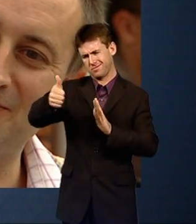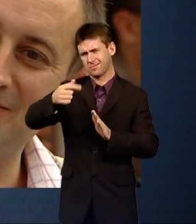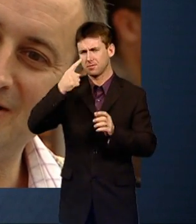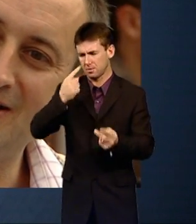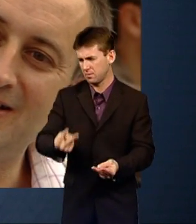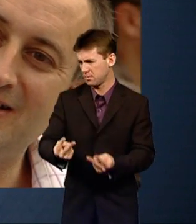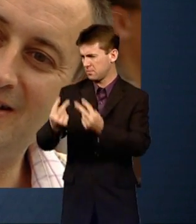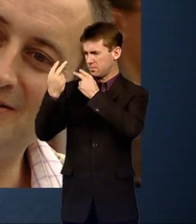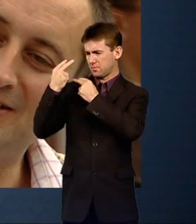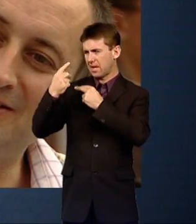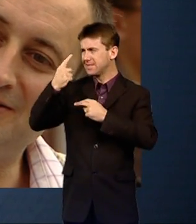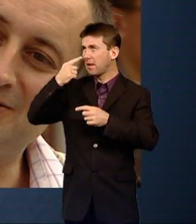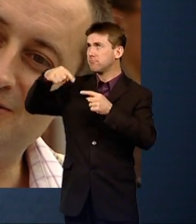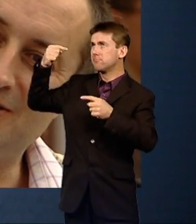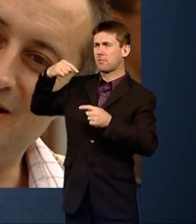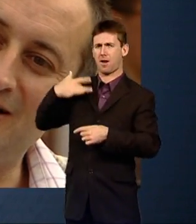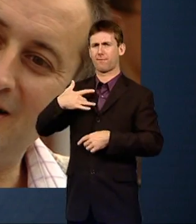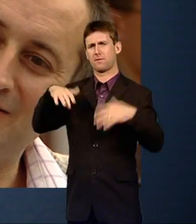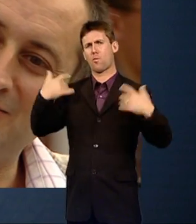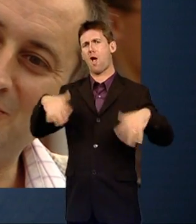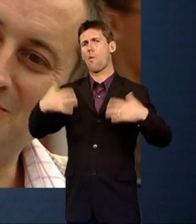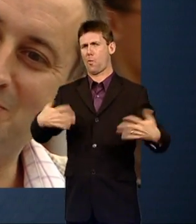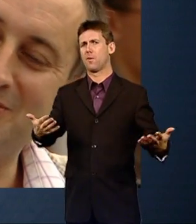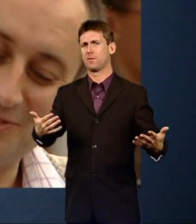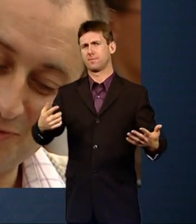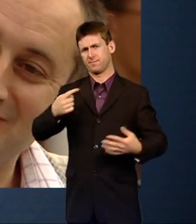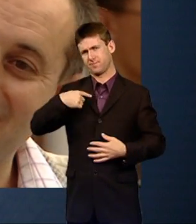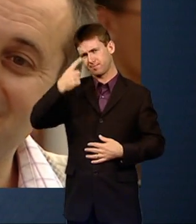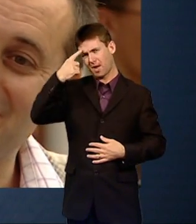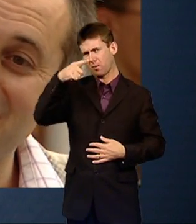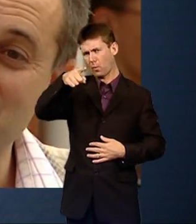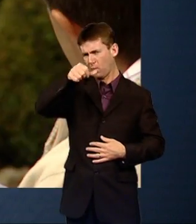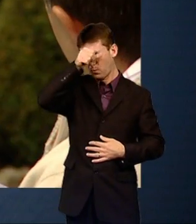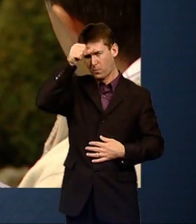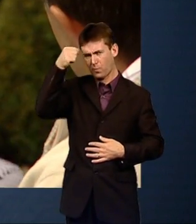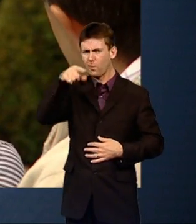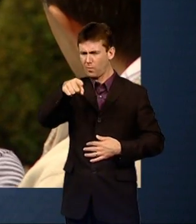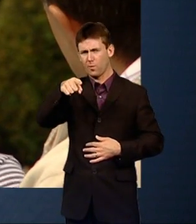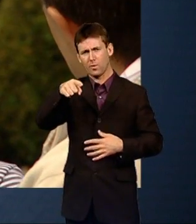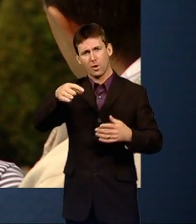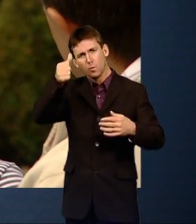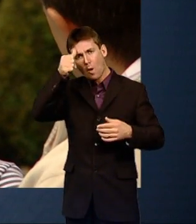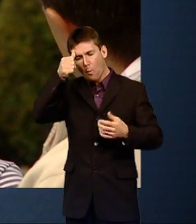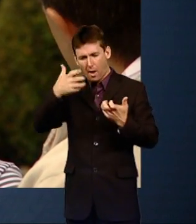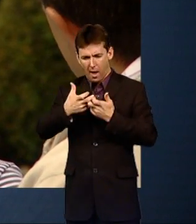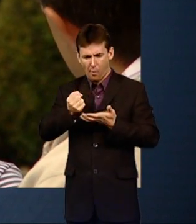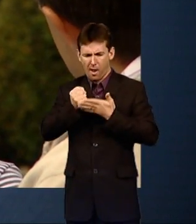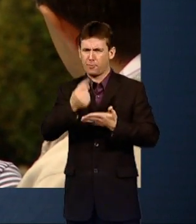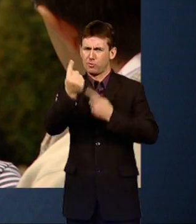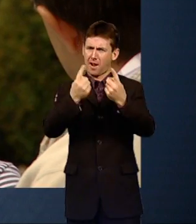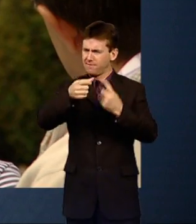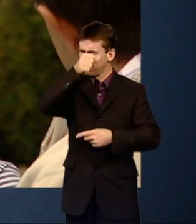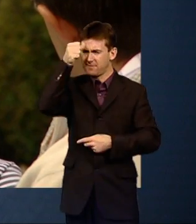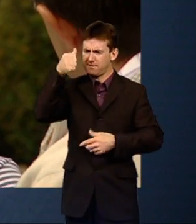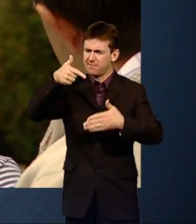your life. And I think you've got some pretty sophisticated ideas about what it is that helps you. Yaz says